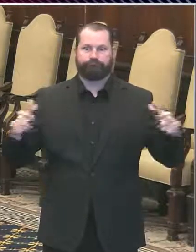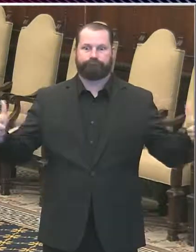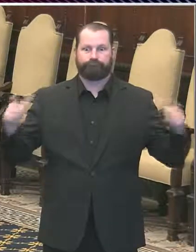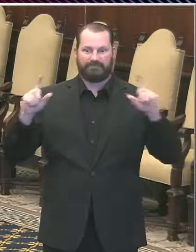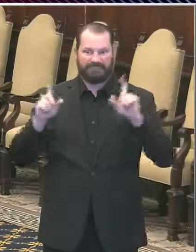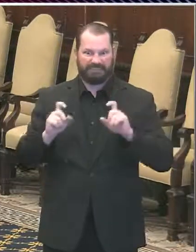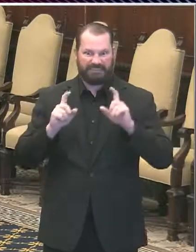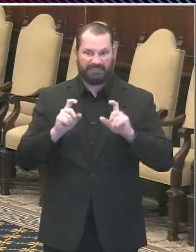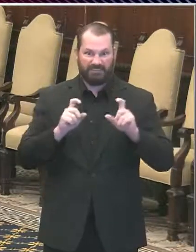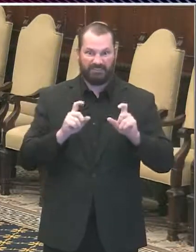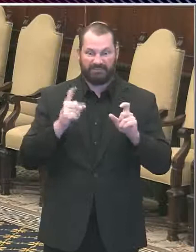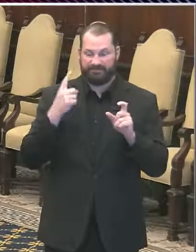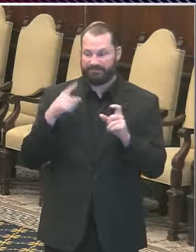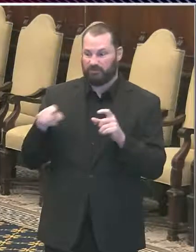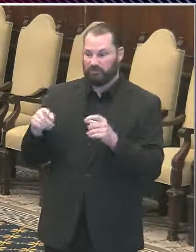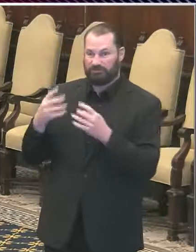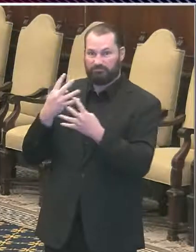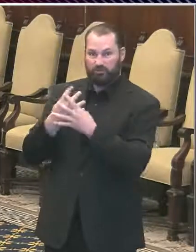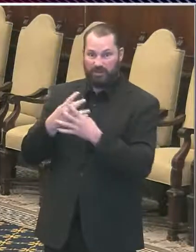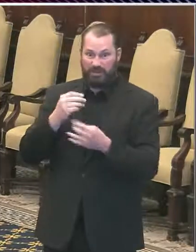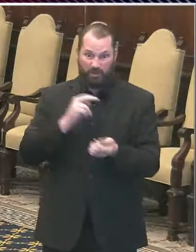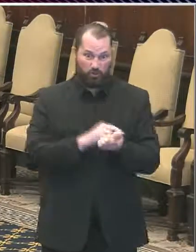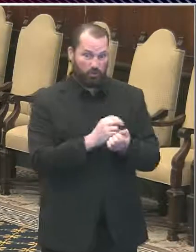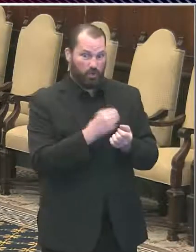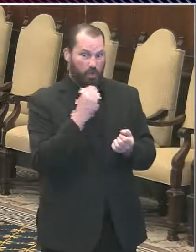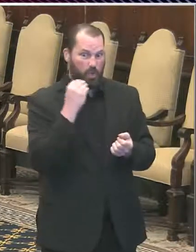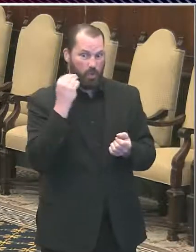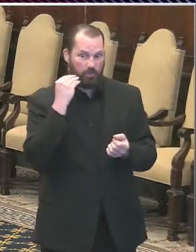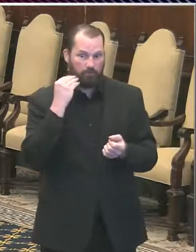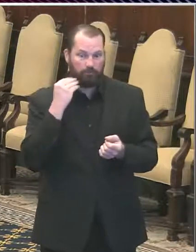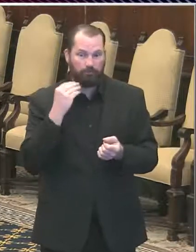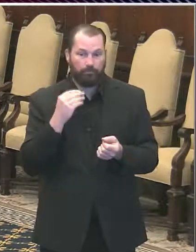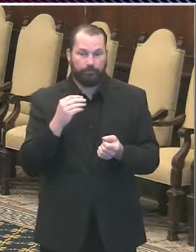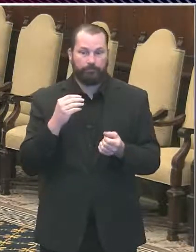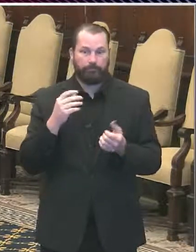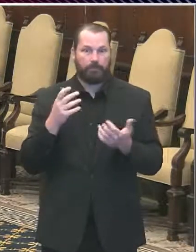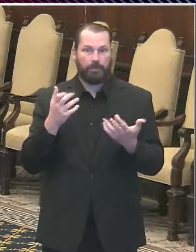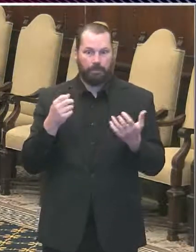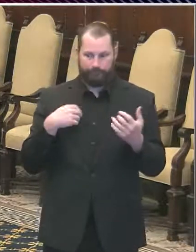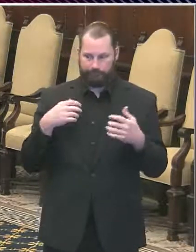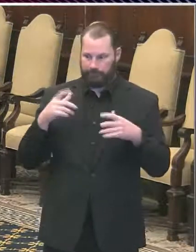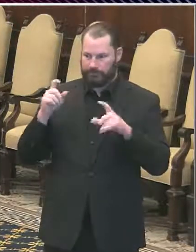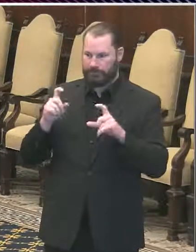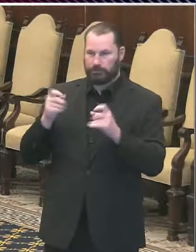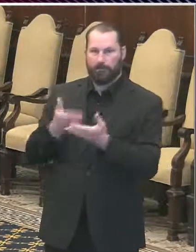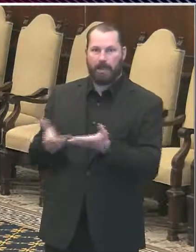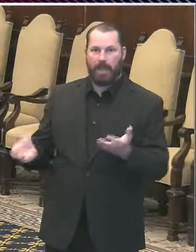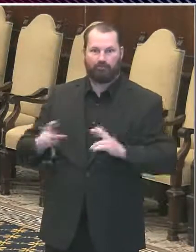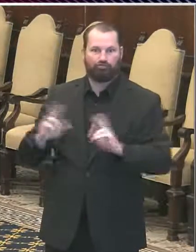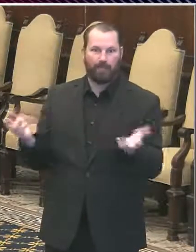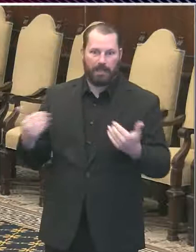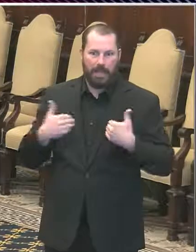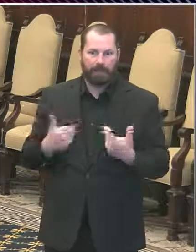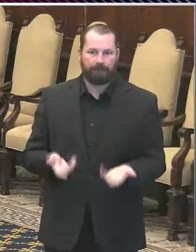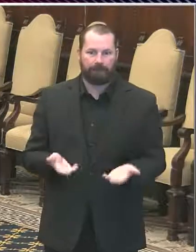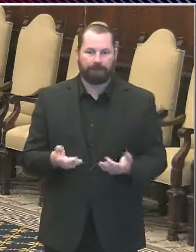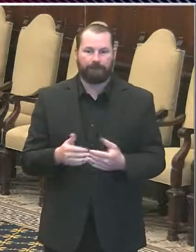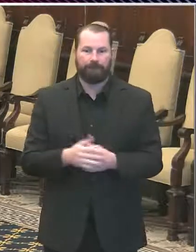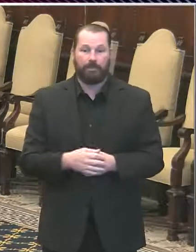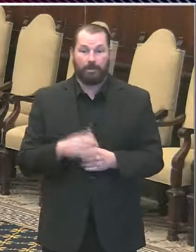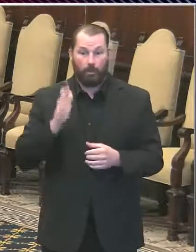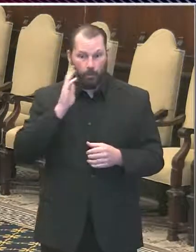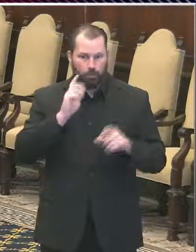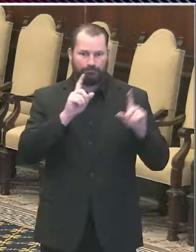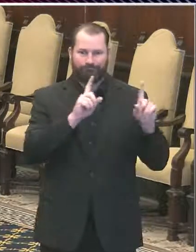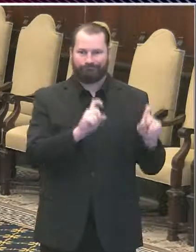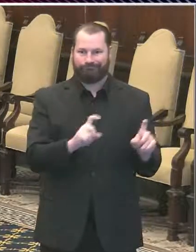now has access to more testing supplies. This effort includes testing all asymptomatic people currently incarcerated and